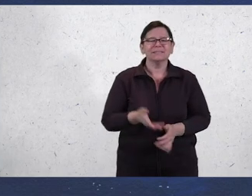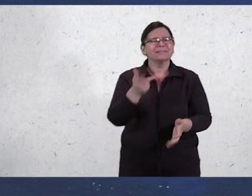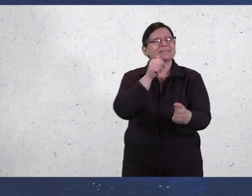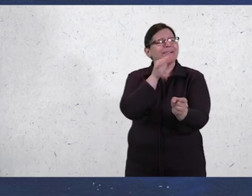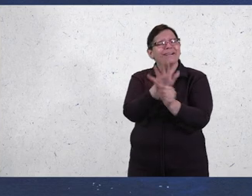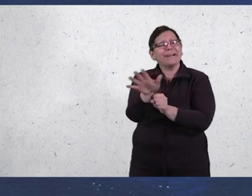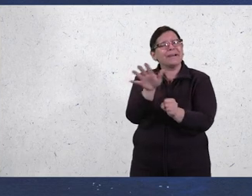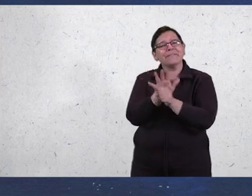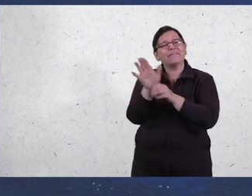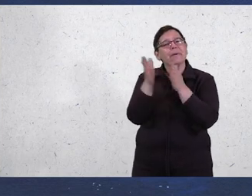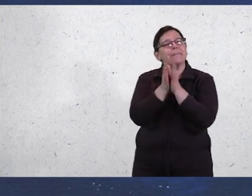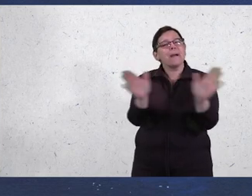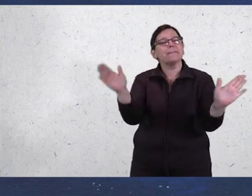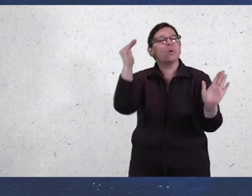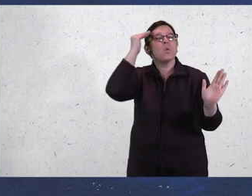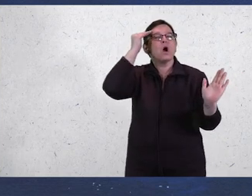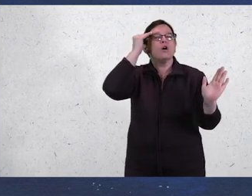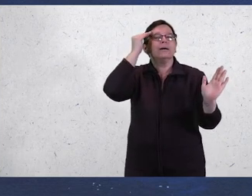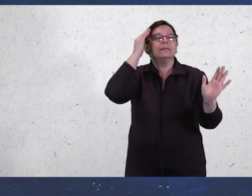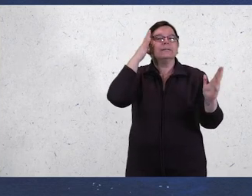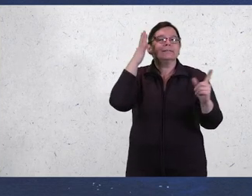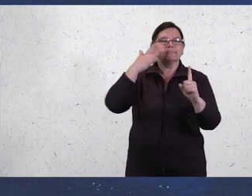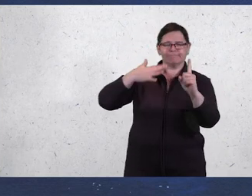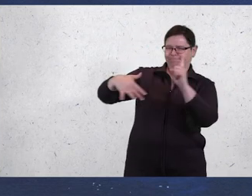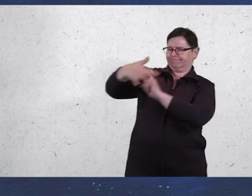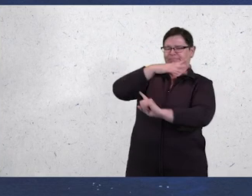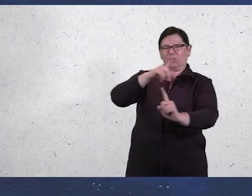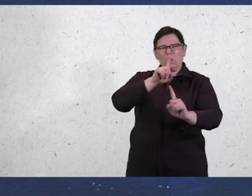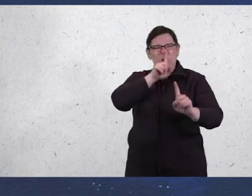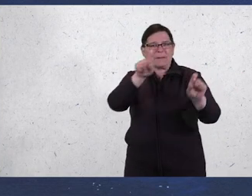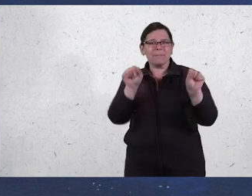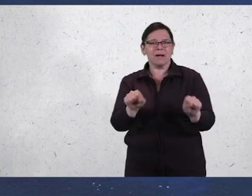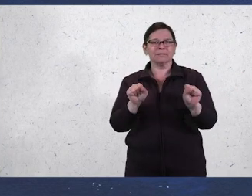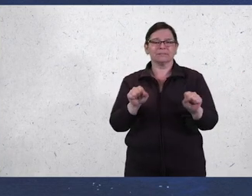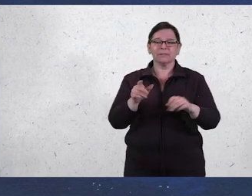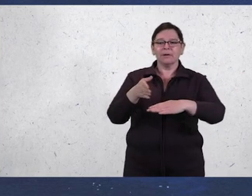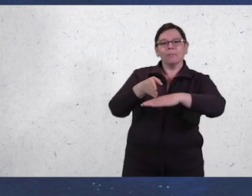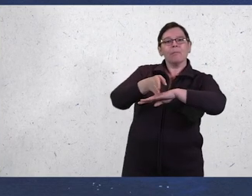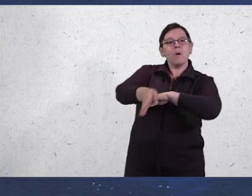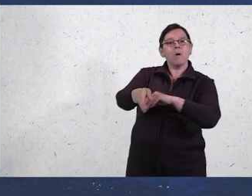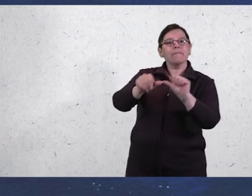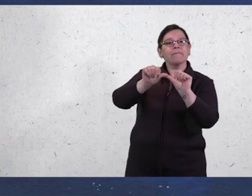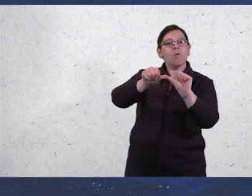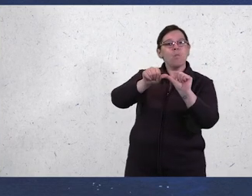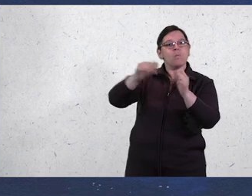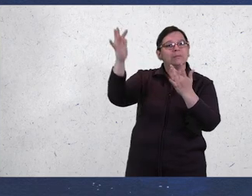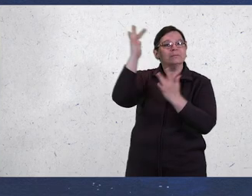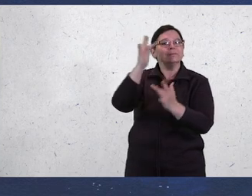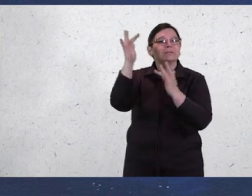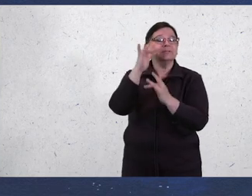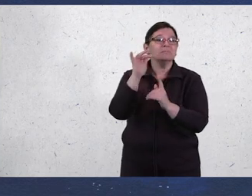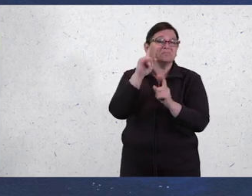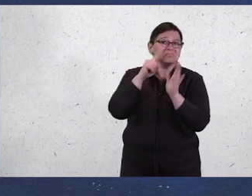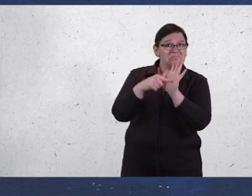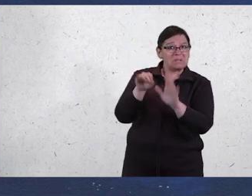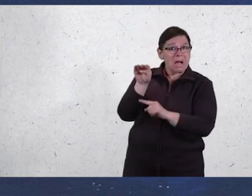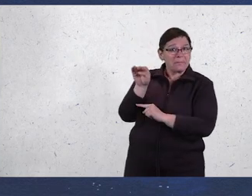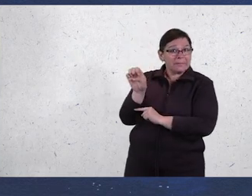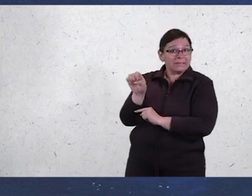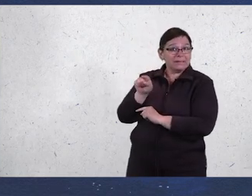There's not enough public awareness around the very real possibility of post-viral diseases like ME developing after COVID.